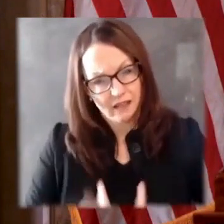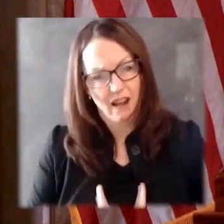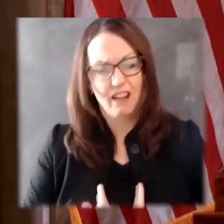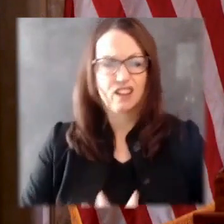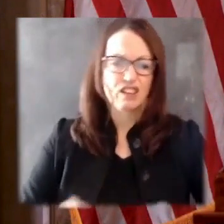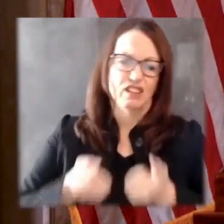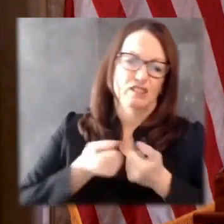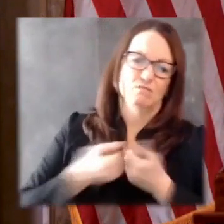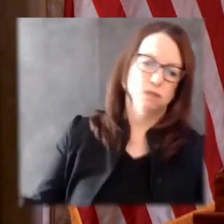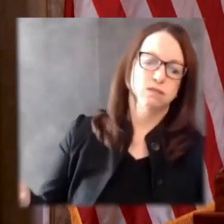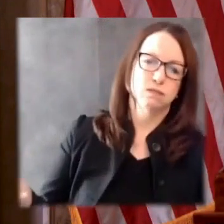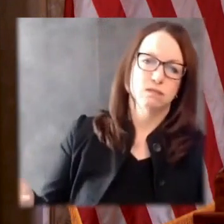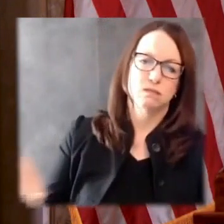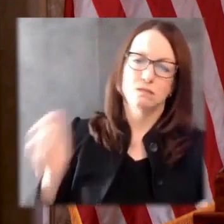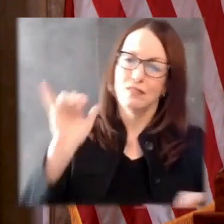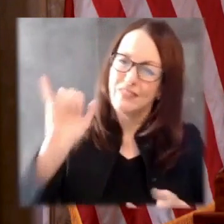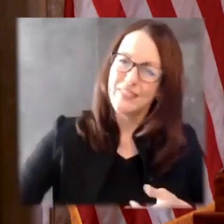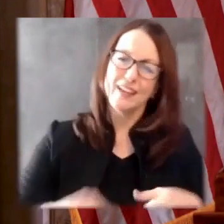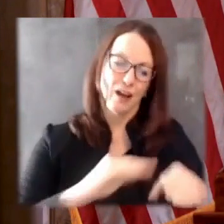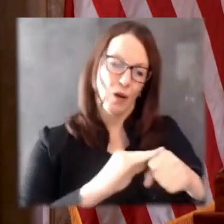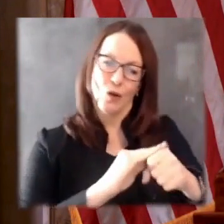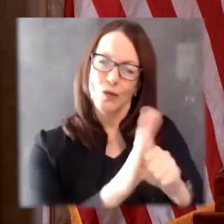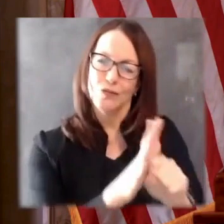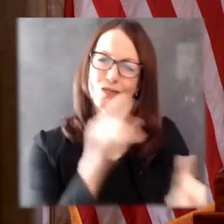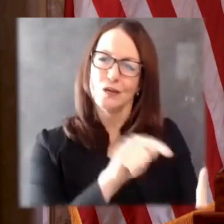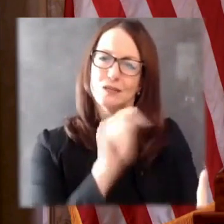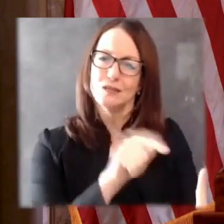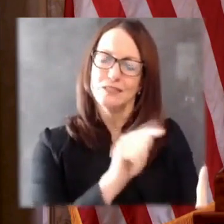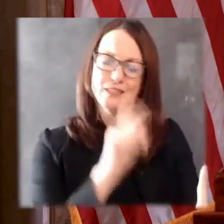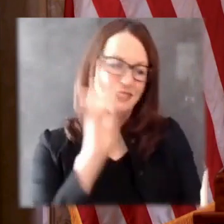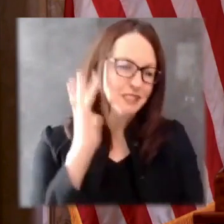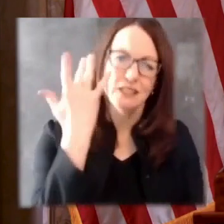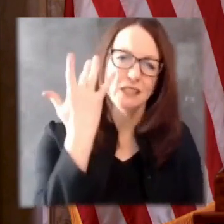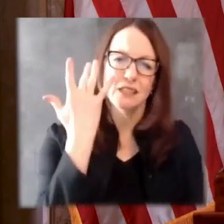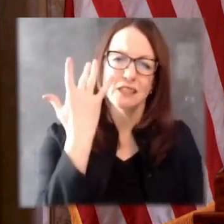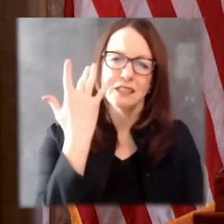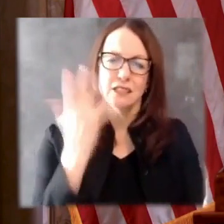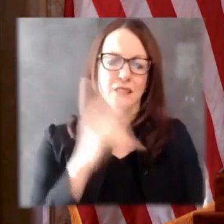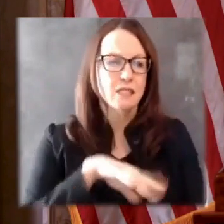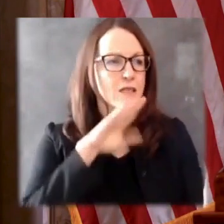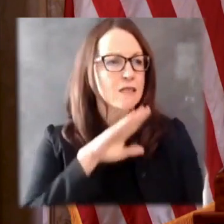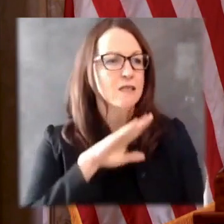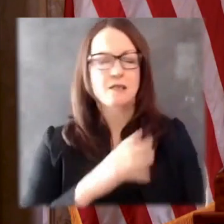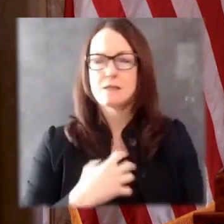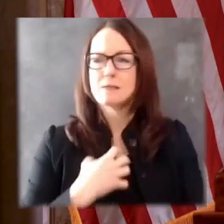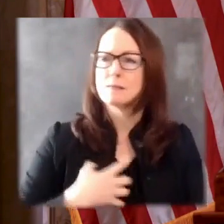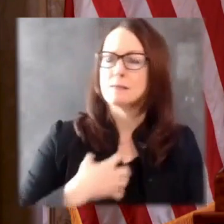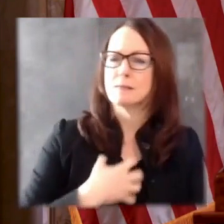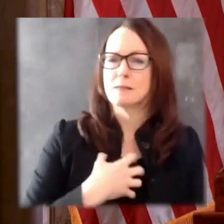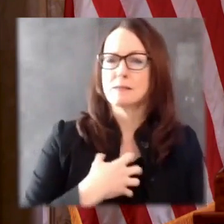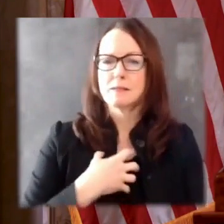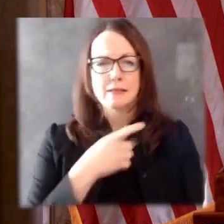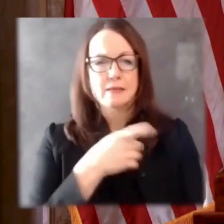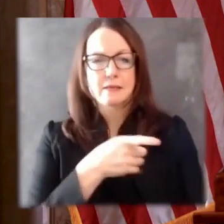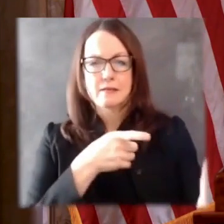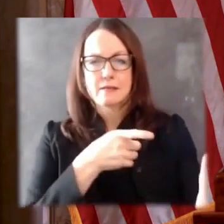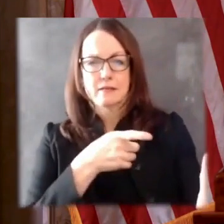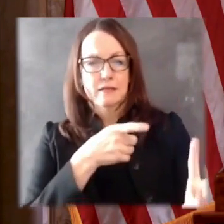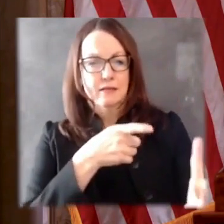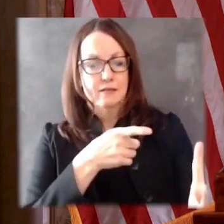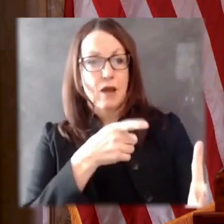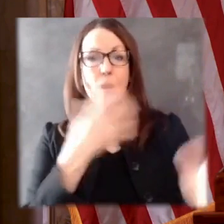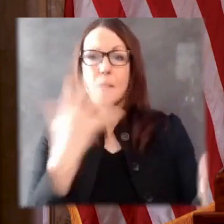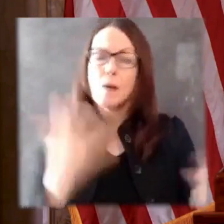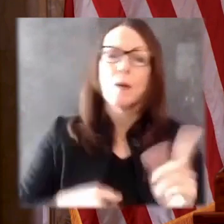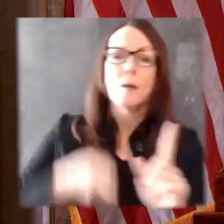met with costly litigation and resistance nearly every step of the way. We were grateful to be able to invest nearly $2